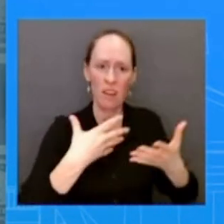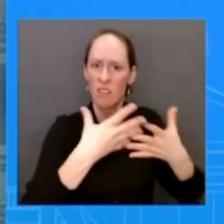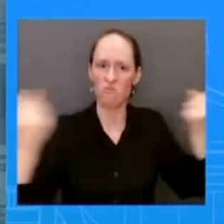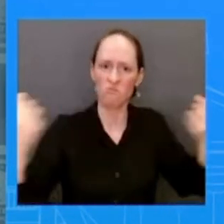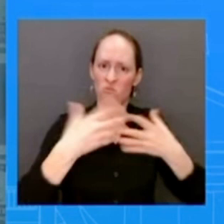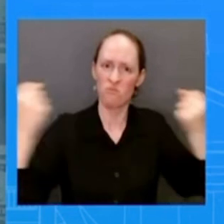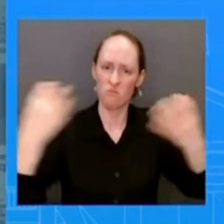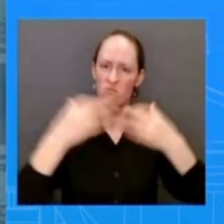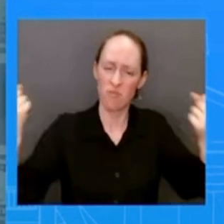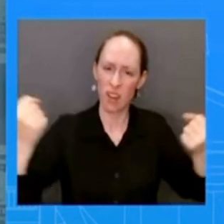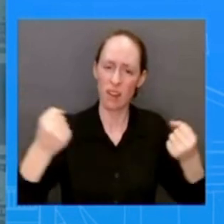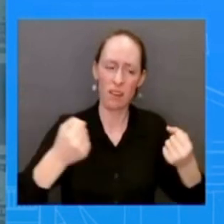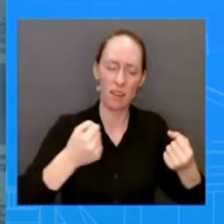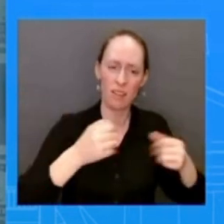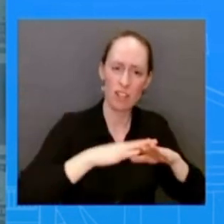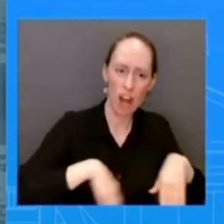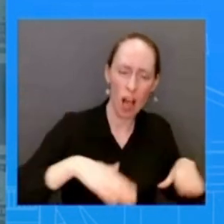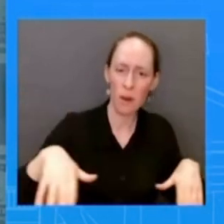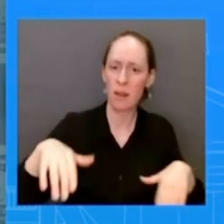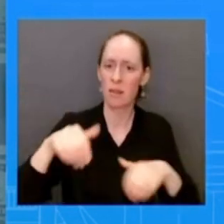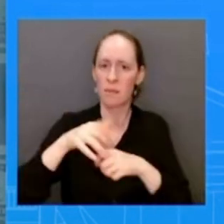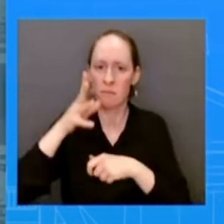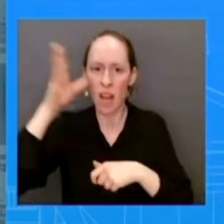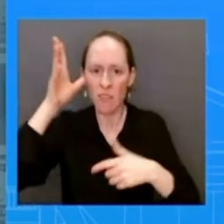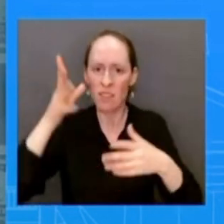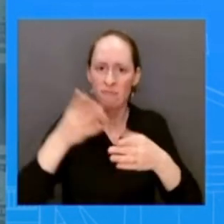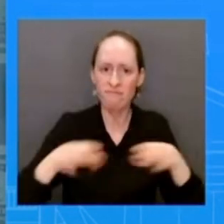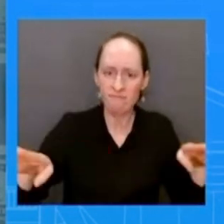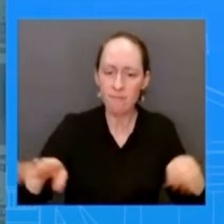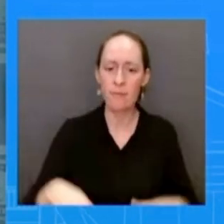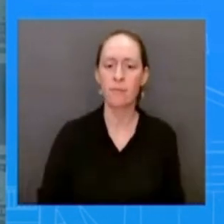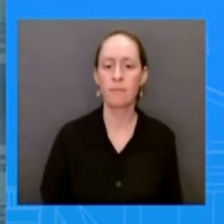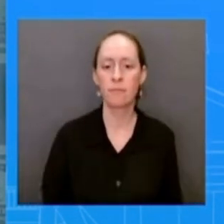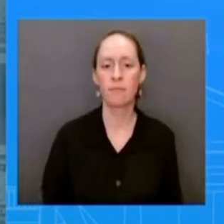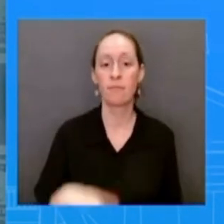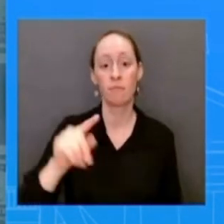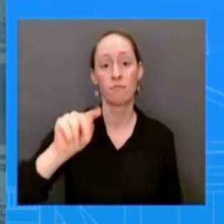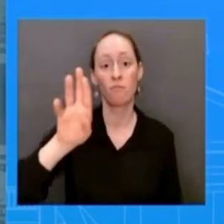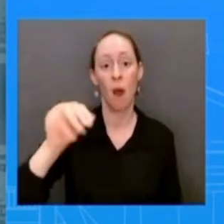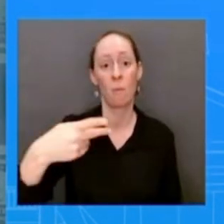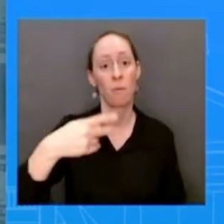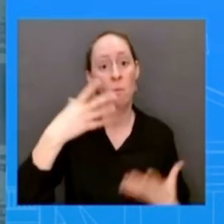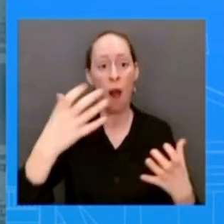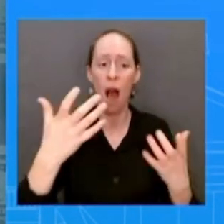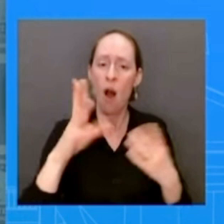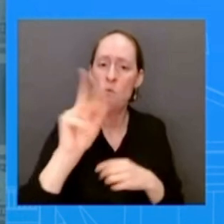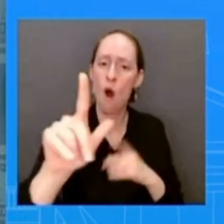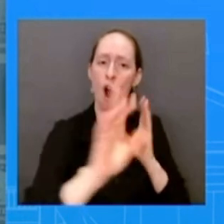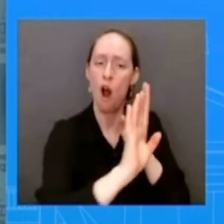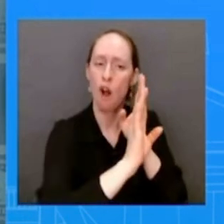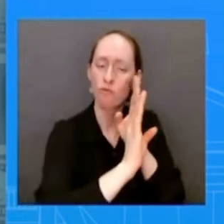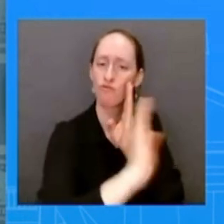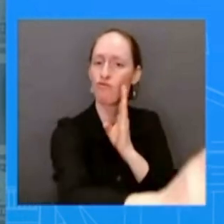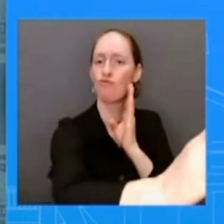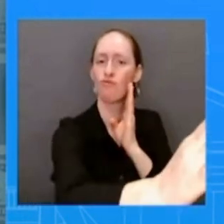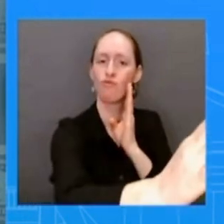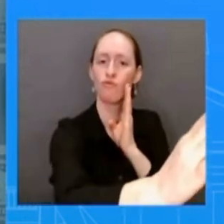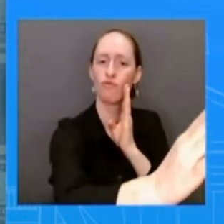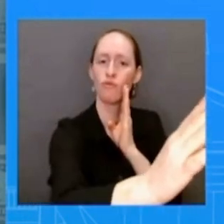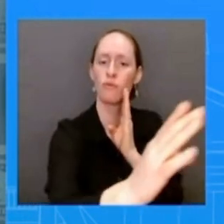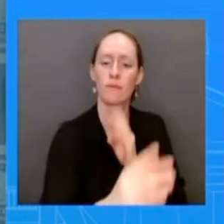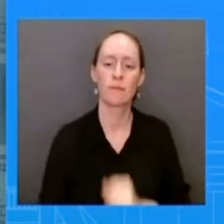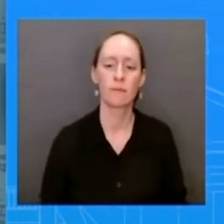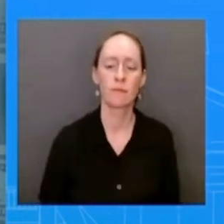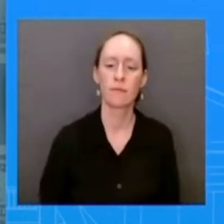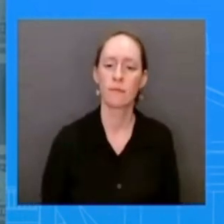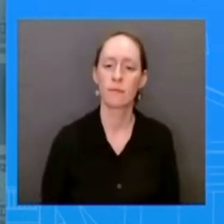what we did is we stopped that wall construction and returned the money to support military schools and also equipment trump banned